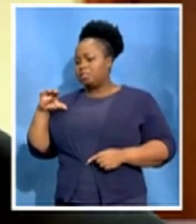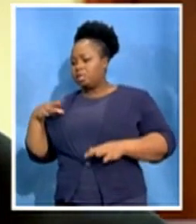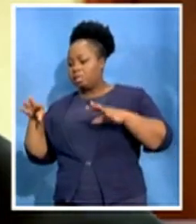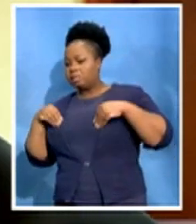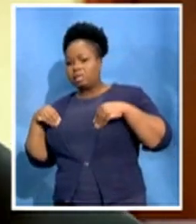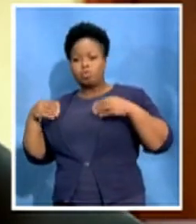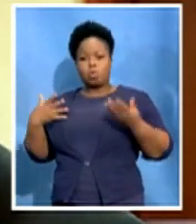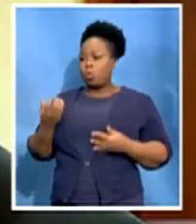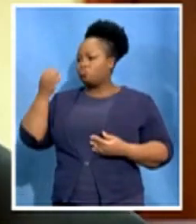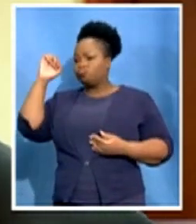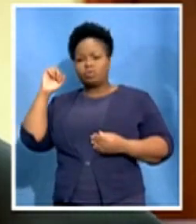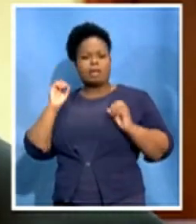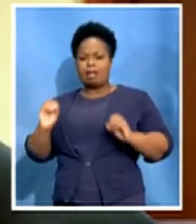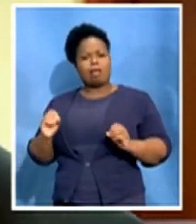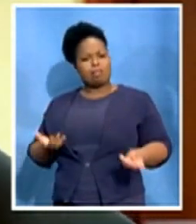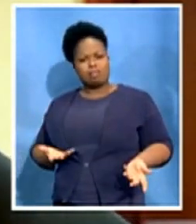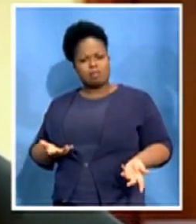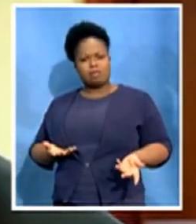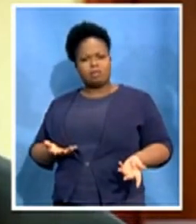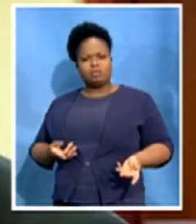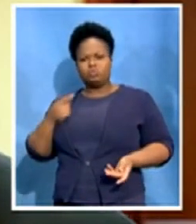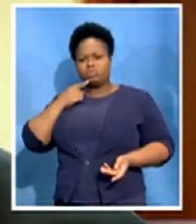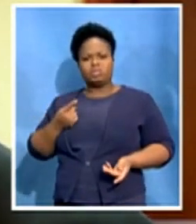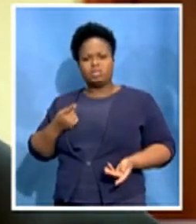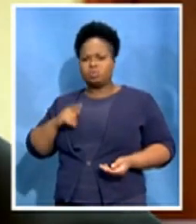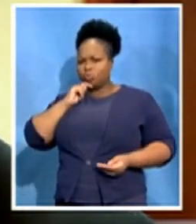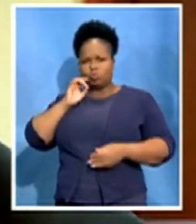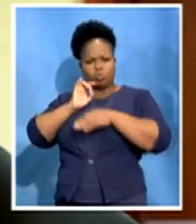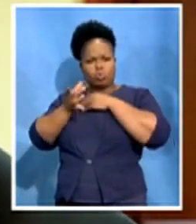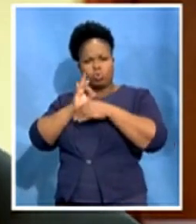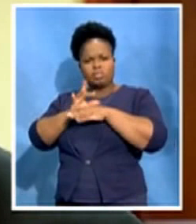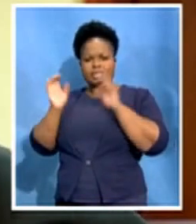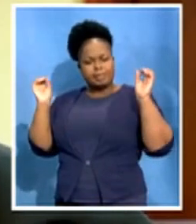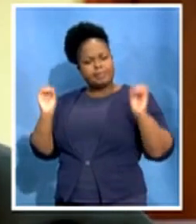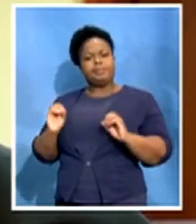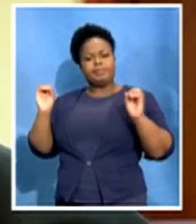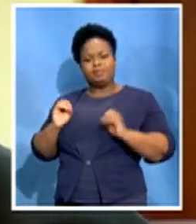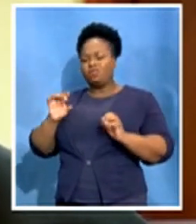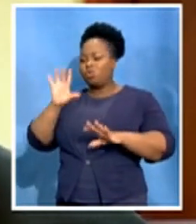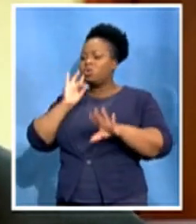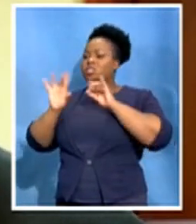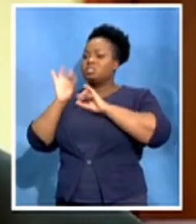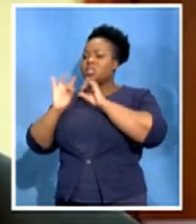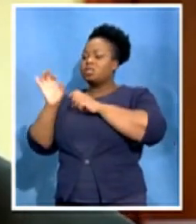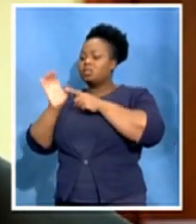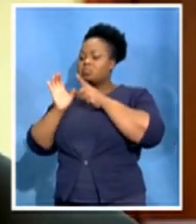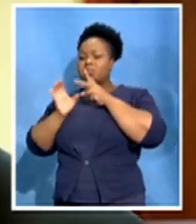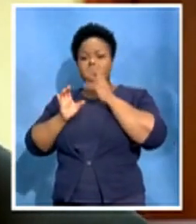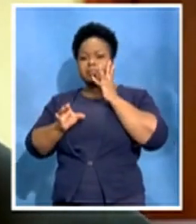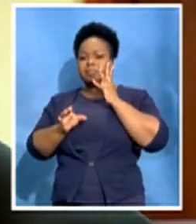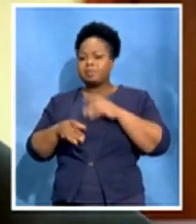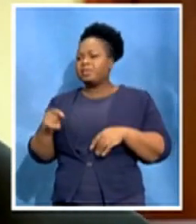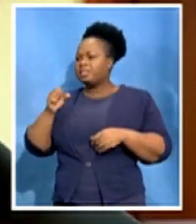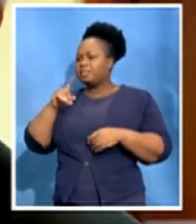they have not consulted on those issues of selection criteria. So technically, the ruling should have been